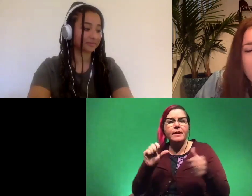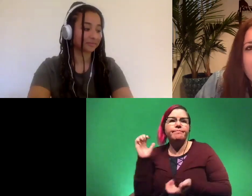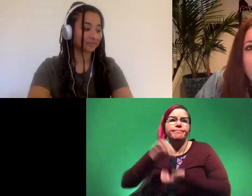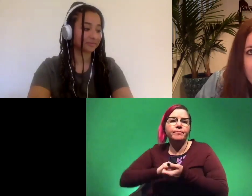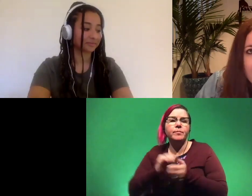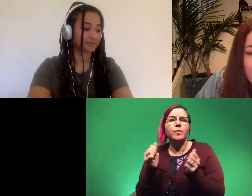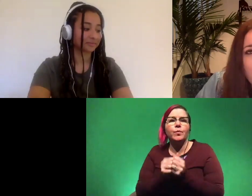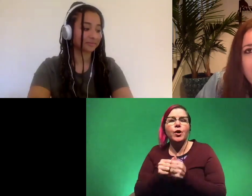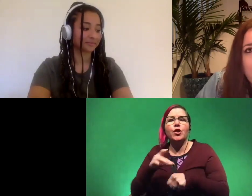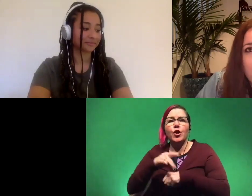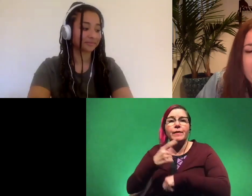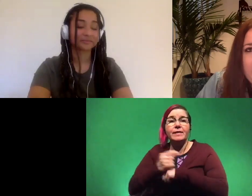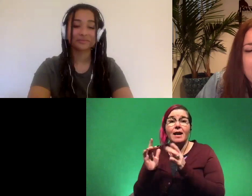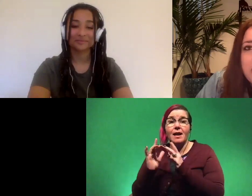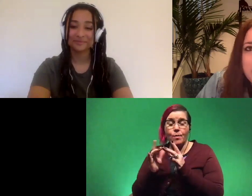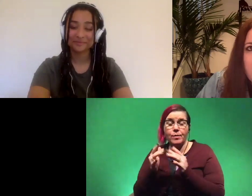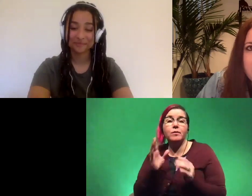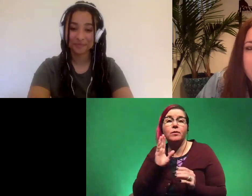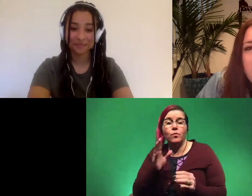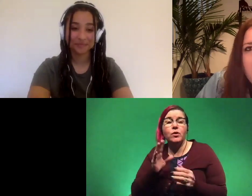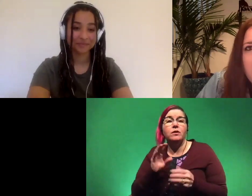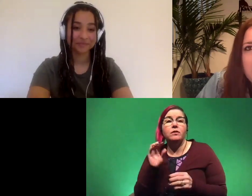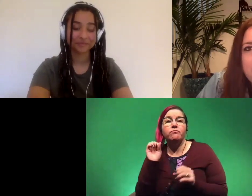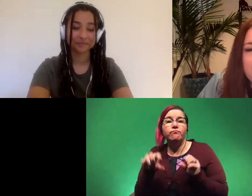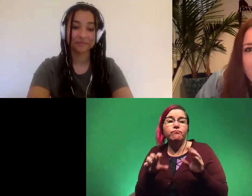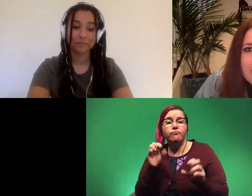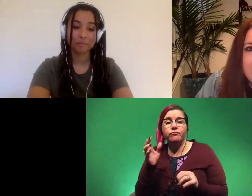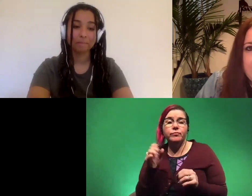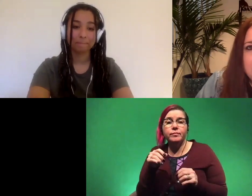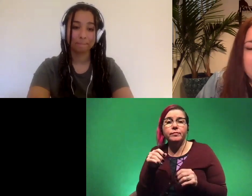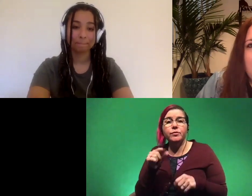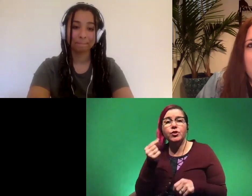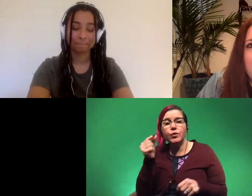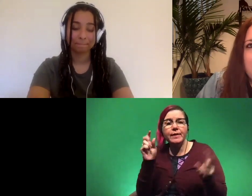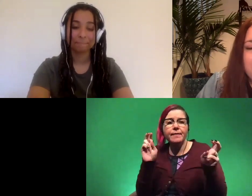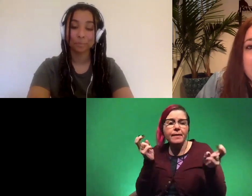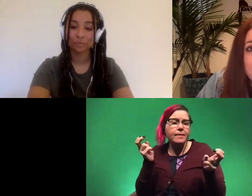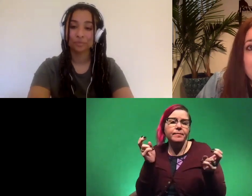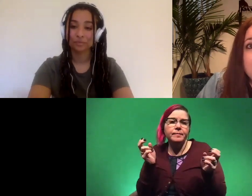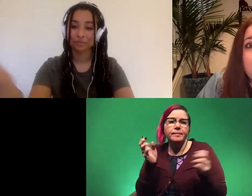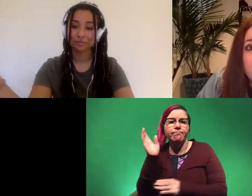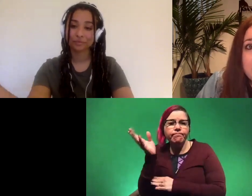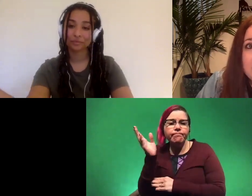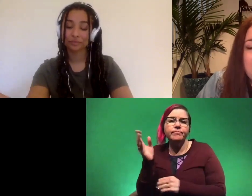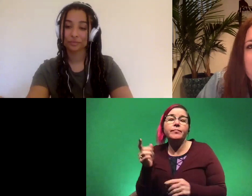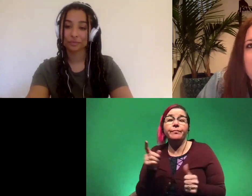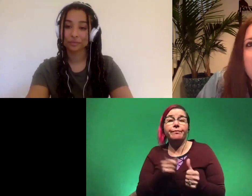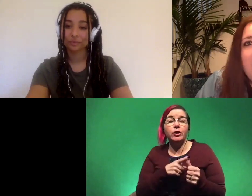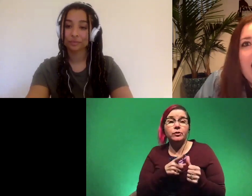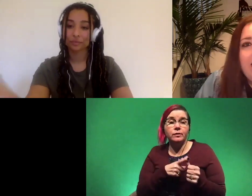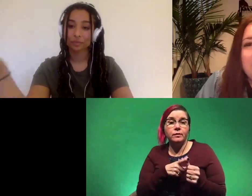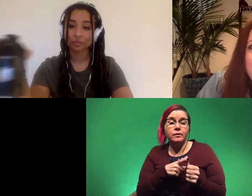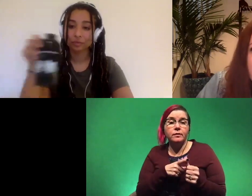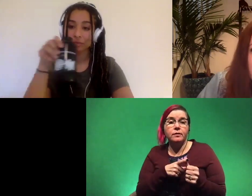with earth day network and we're bringing a bunch of uh green themed uh sessions the first is going to be